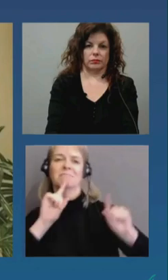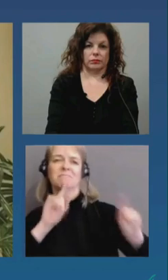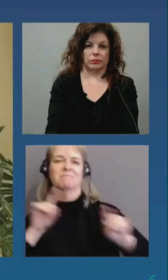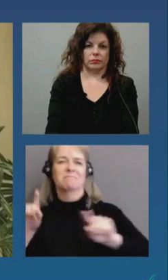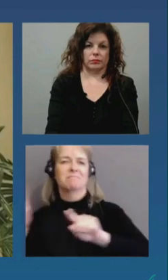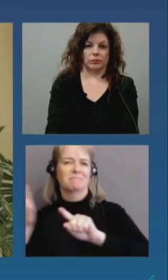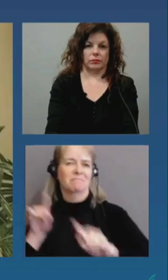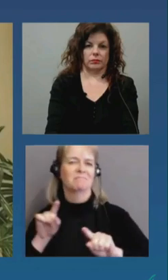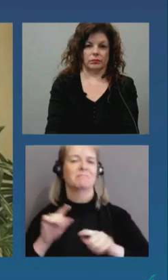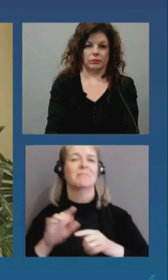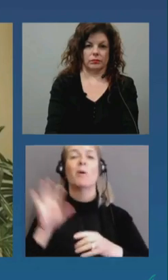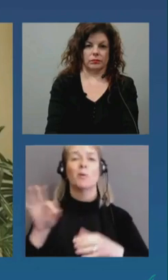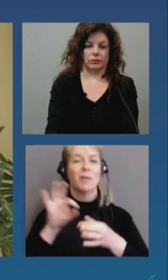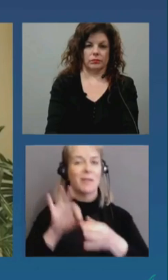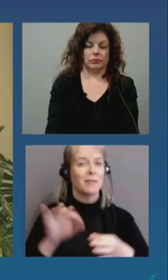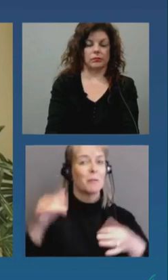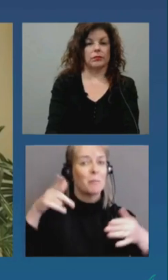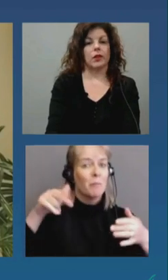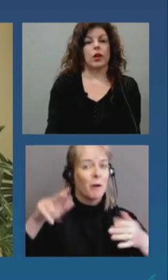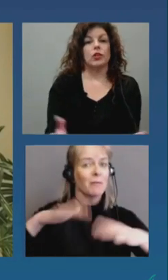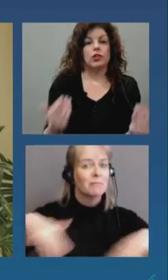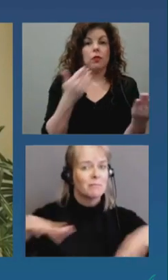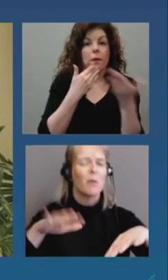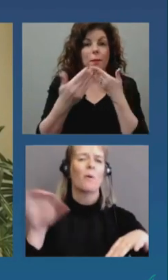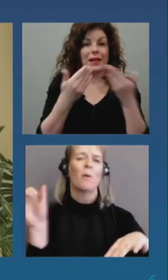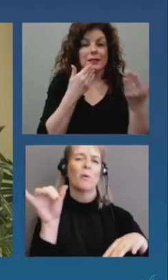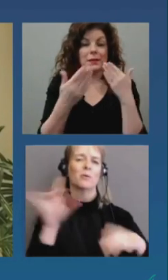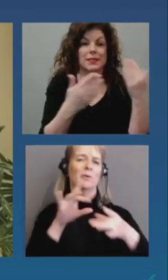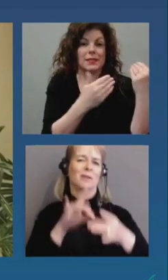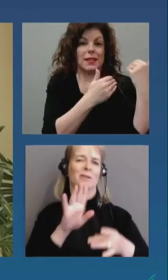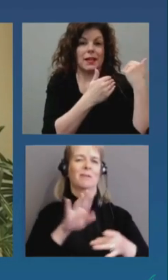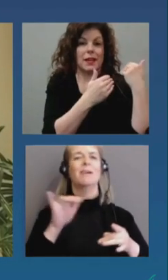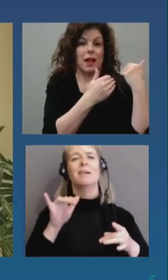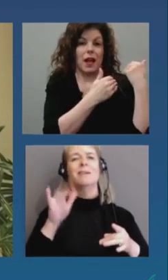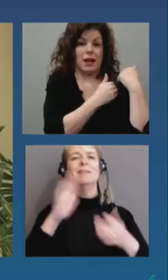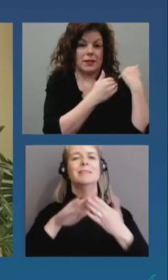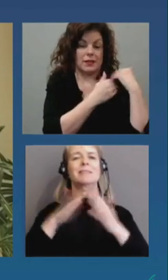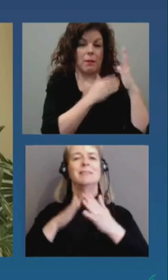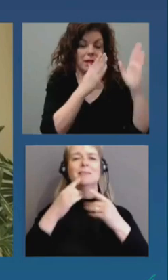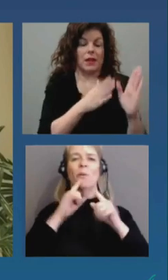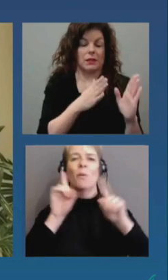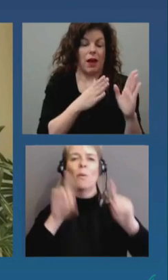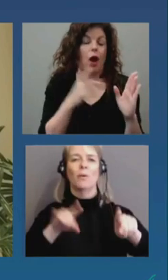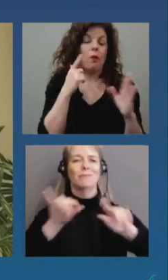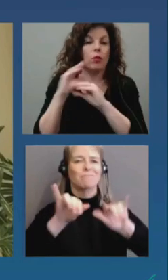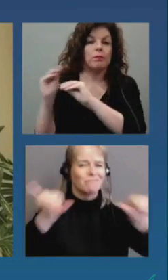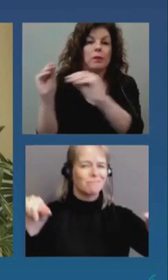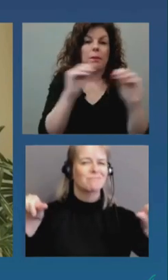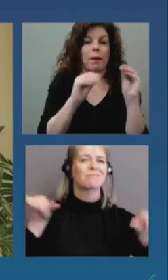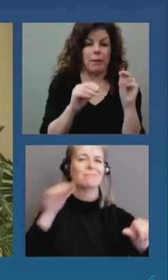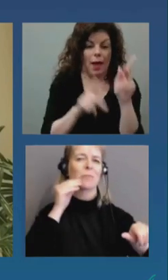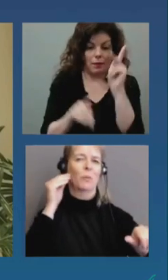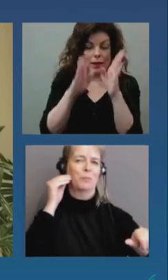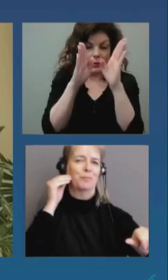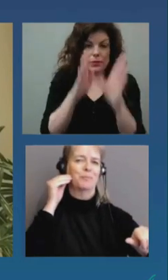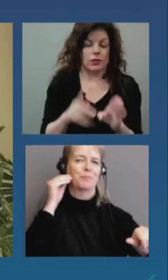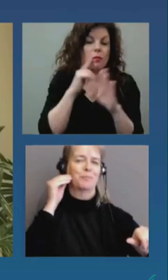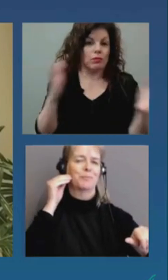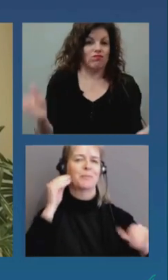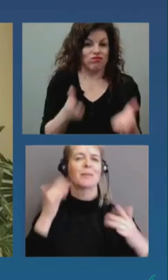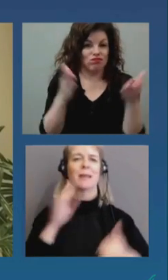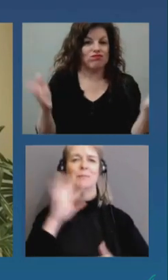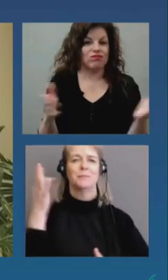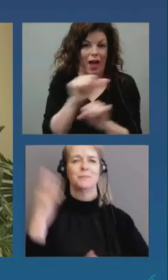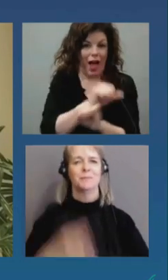-home order. Je souhaite remercie les ambassadeurs pour leurs efforts d'éduquer les résidents et de promouvoir l'activité saine